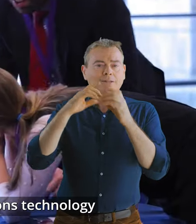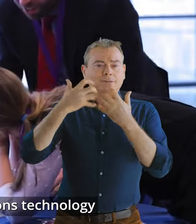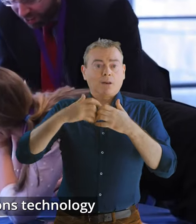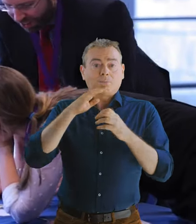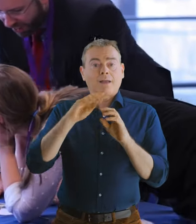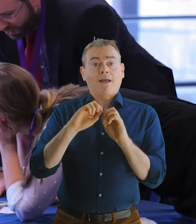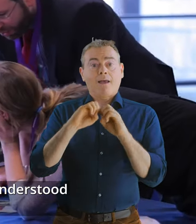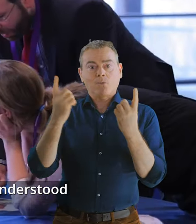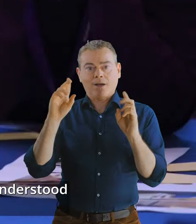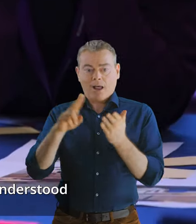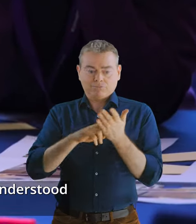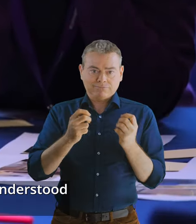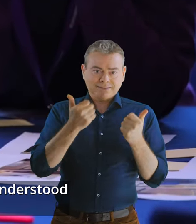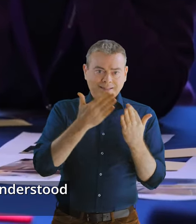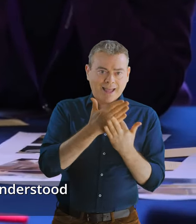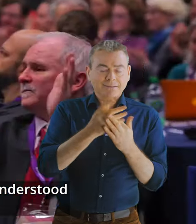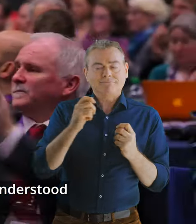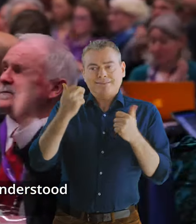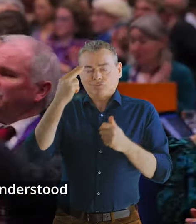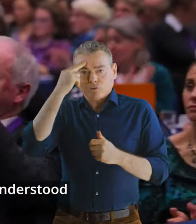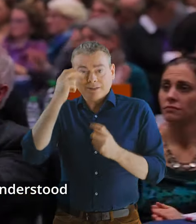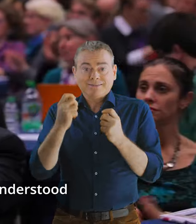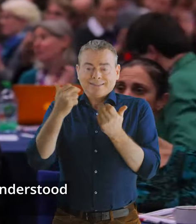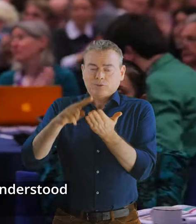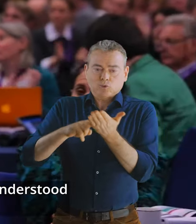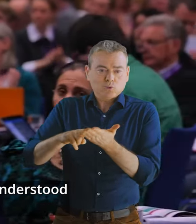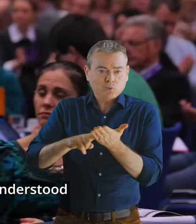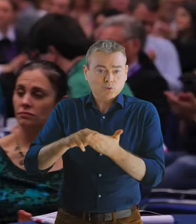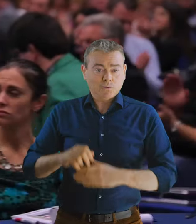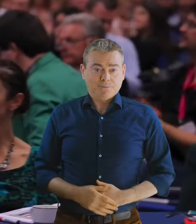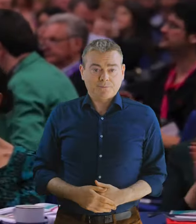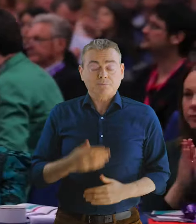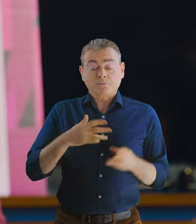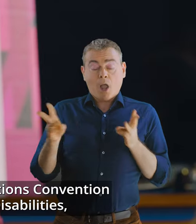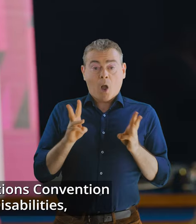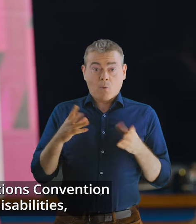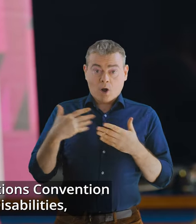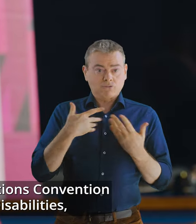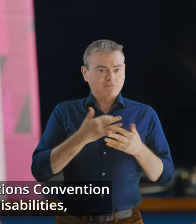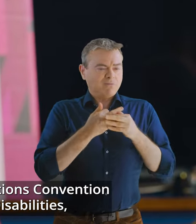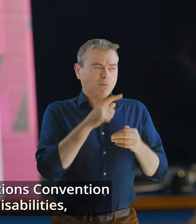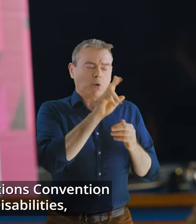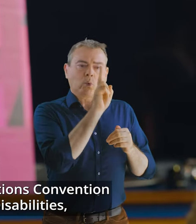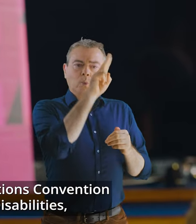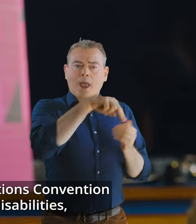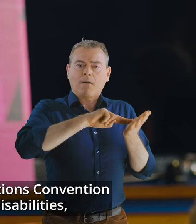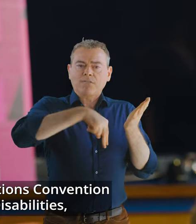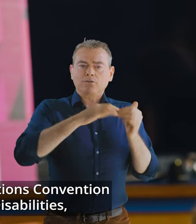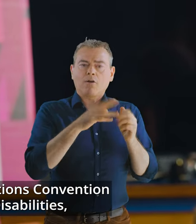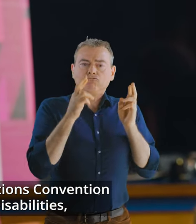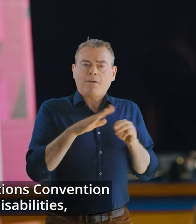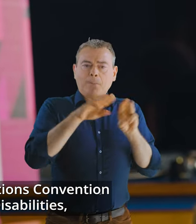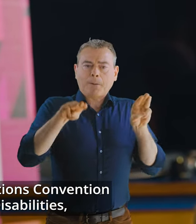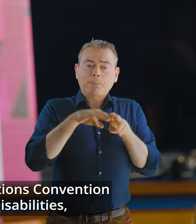technology so that they can be accessed, understood and used by all. Our work is framed by the United